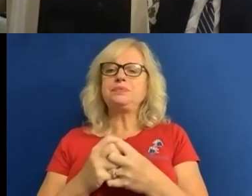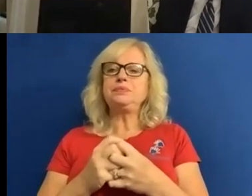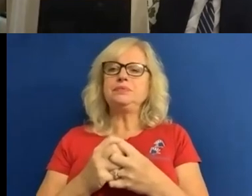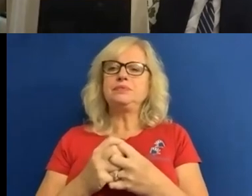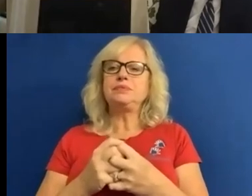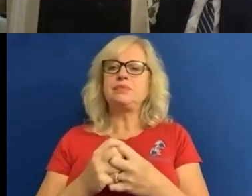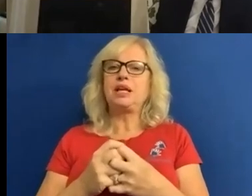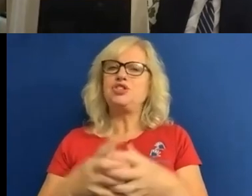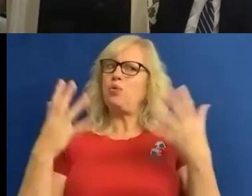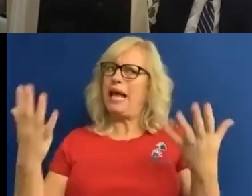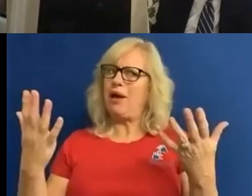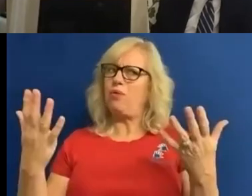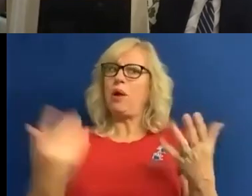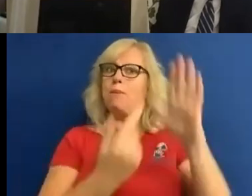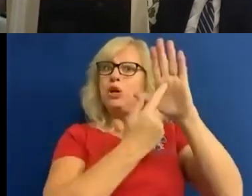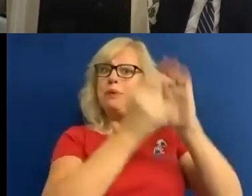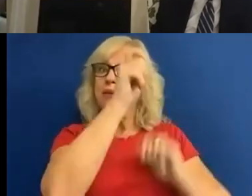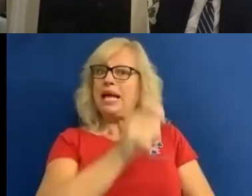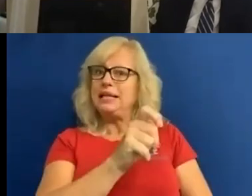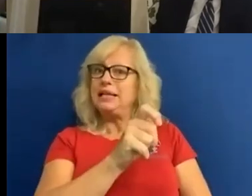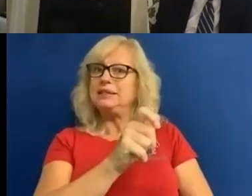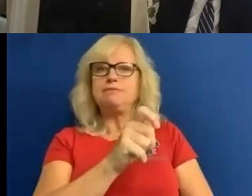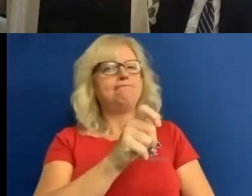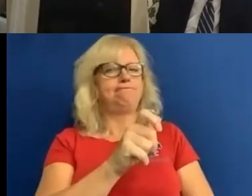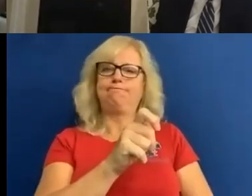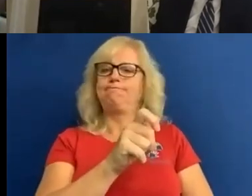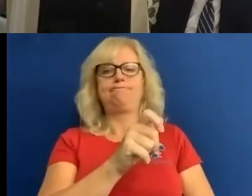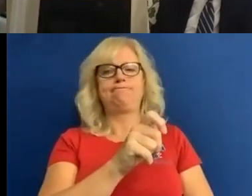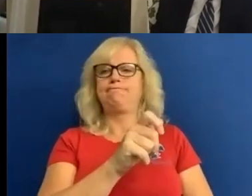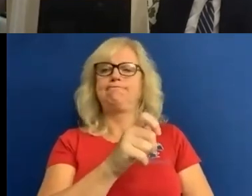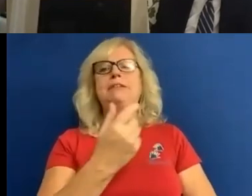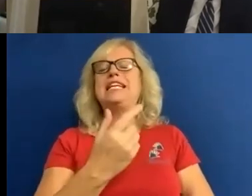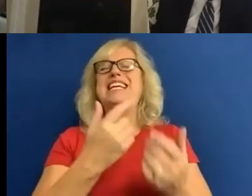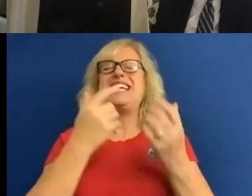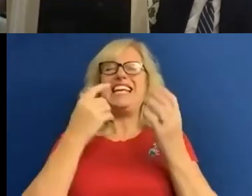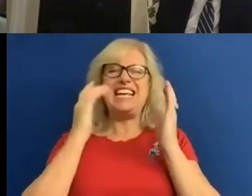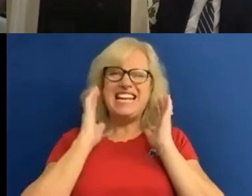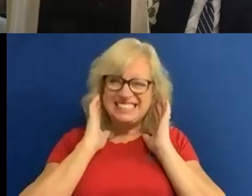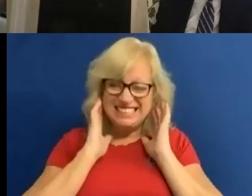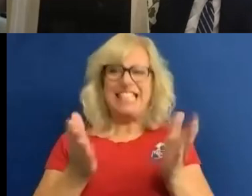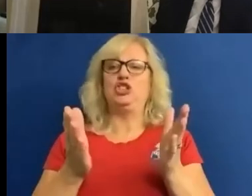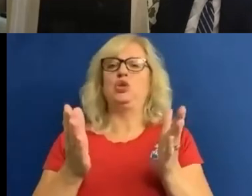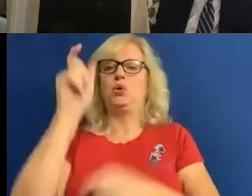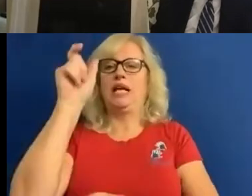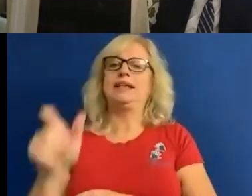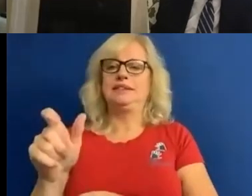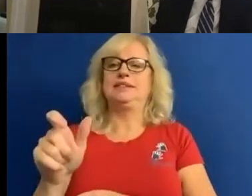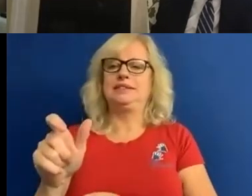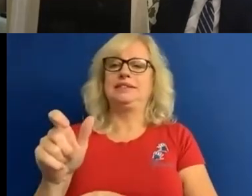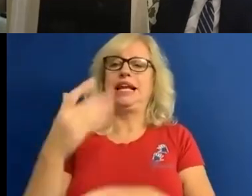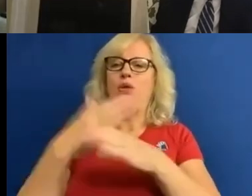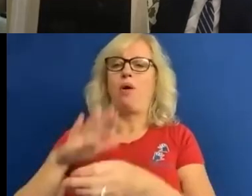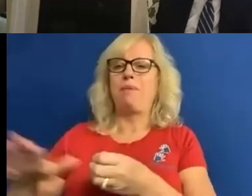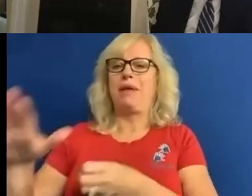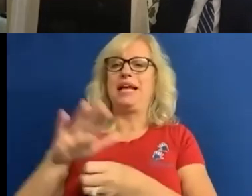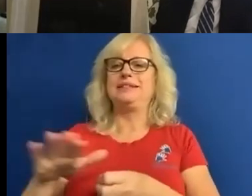premium candidates candidates, we're absolutely essential in the workplace, I think it's really important for us to get employers on